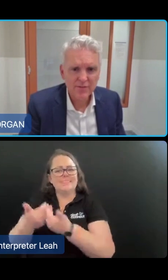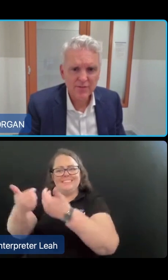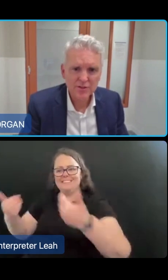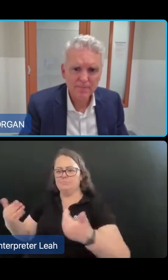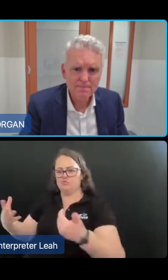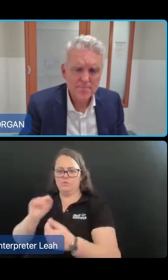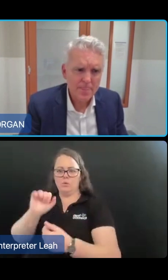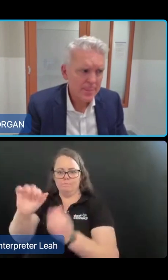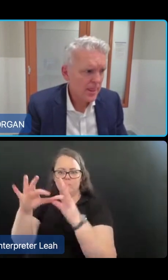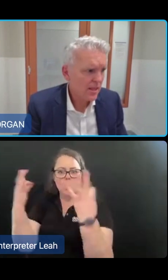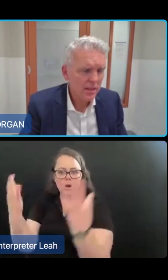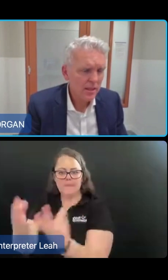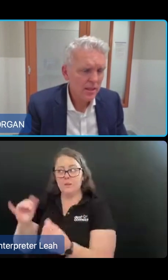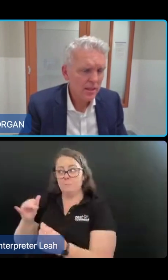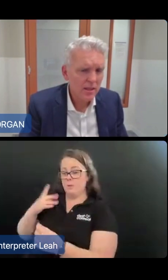that's their preference.